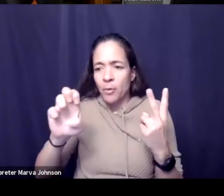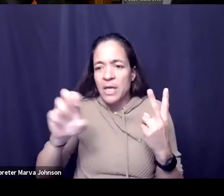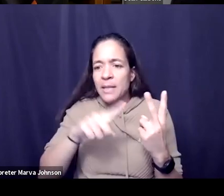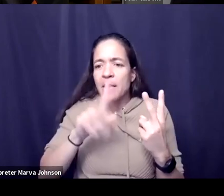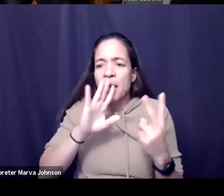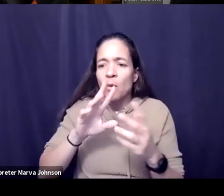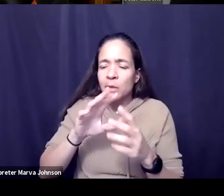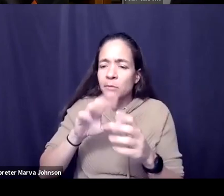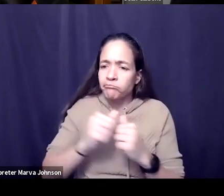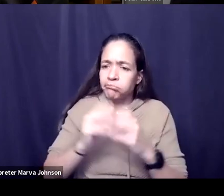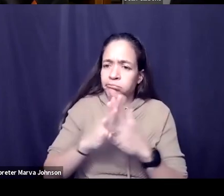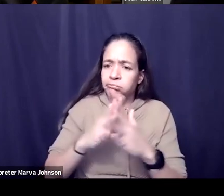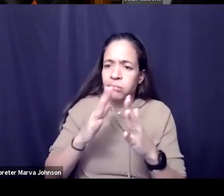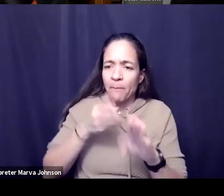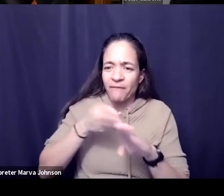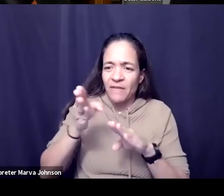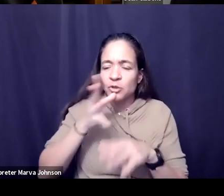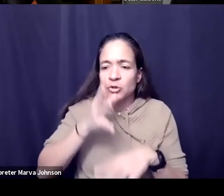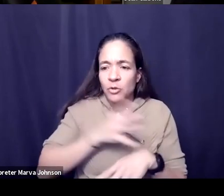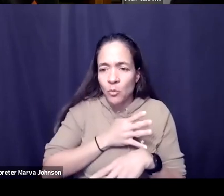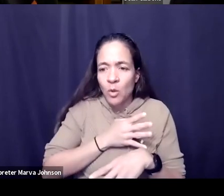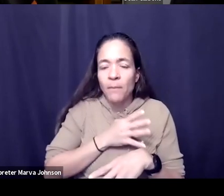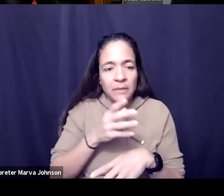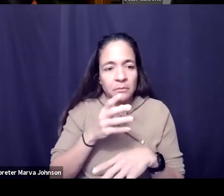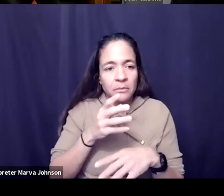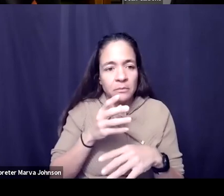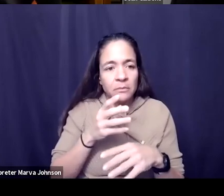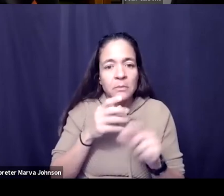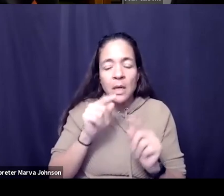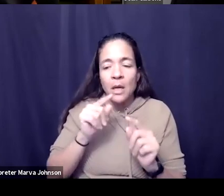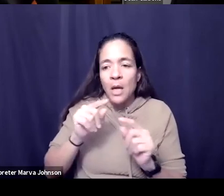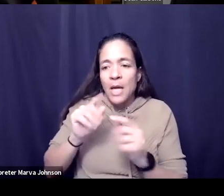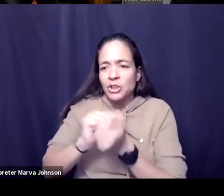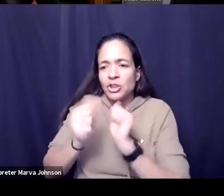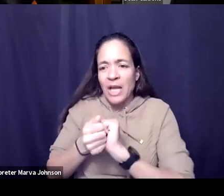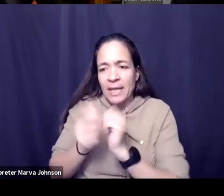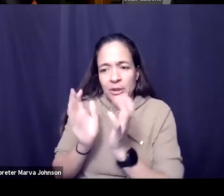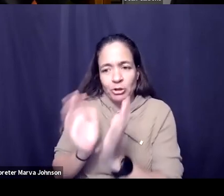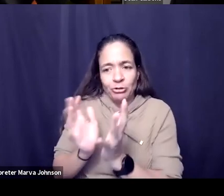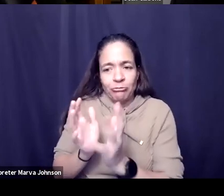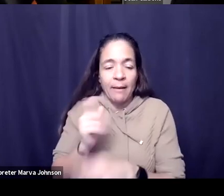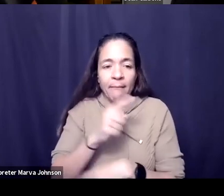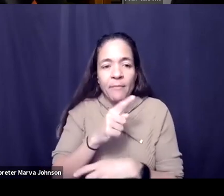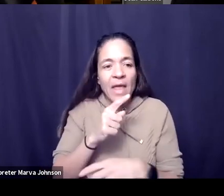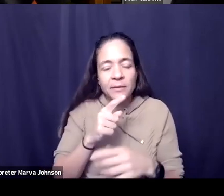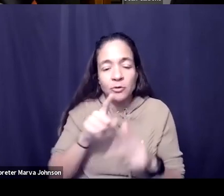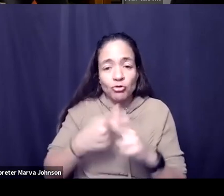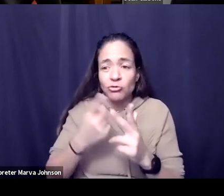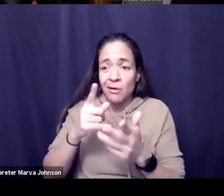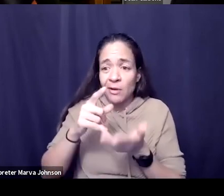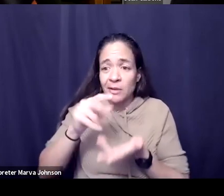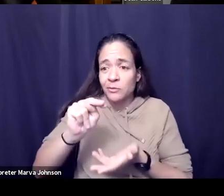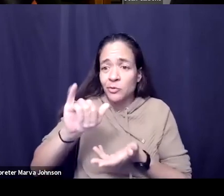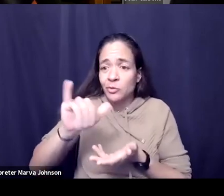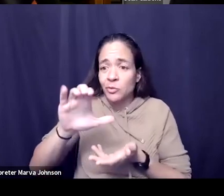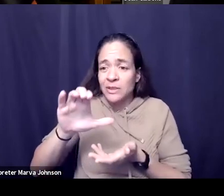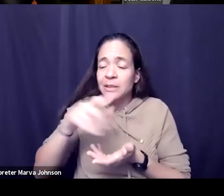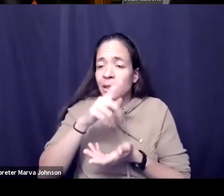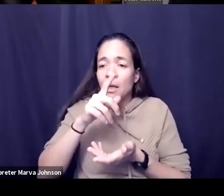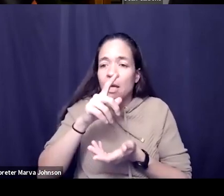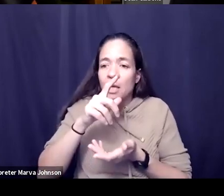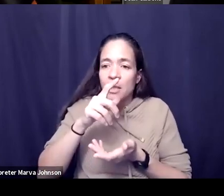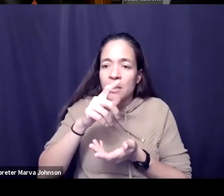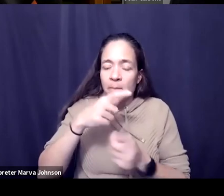network um called changemaker chats and that you know they just started this group in new york to discuss the good bad and ugly of navigating their